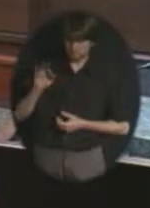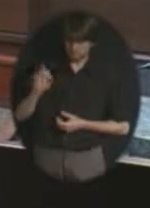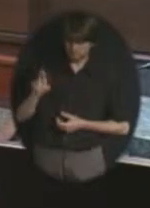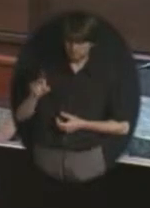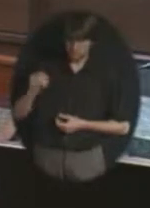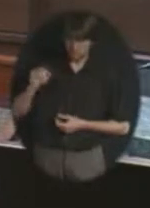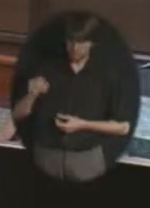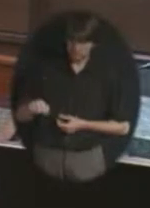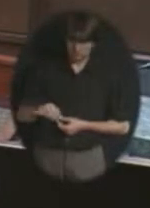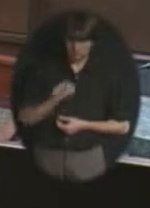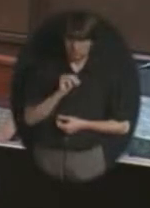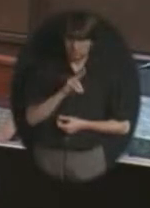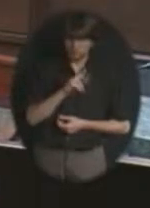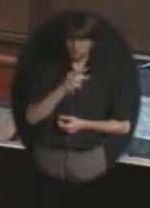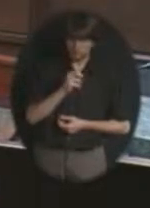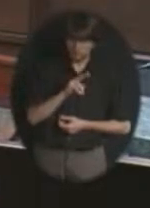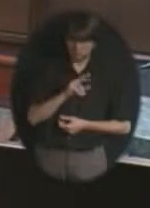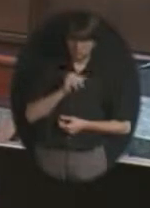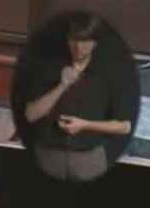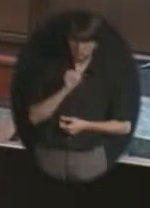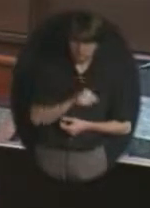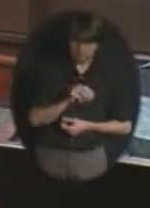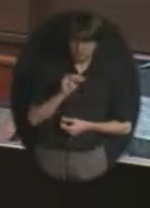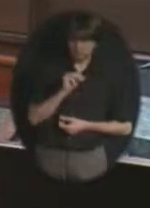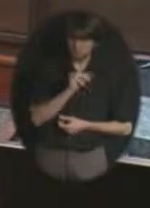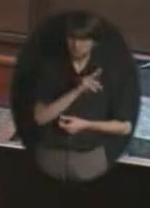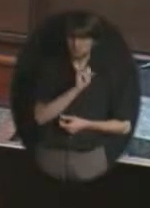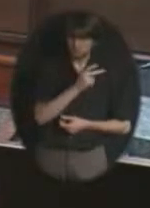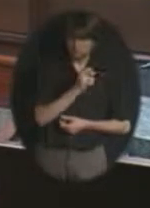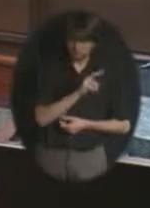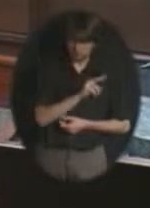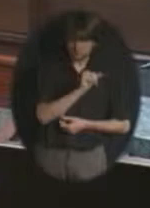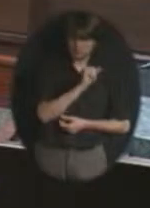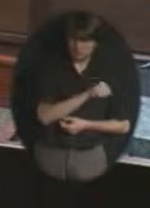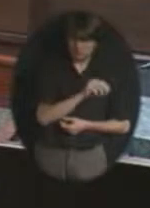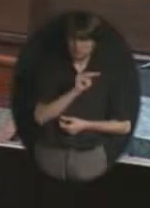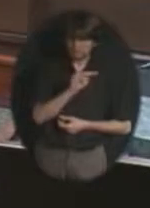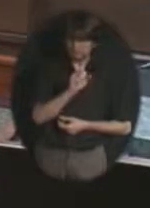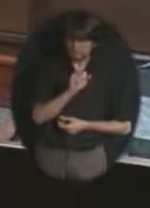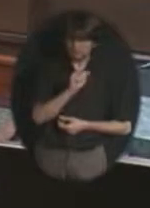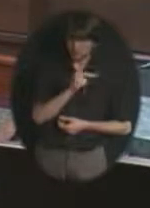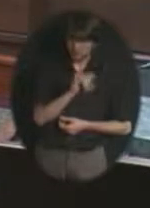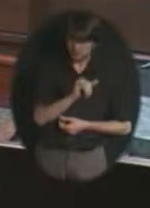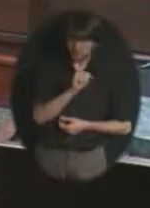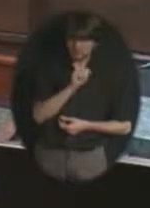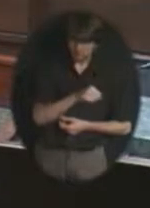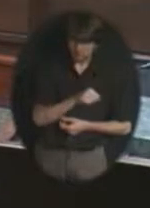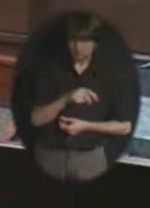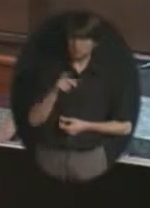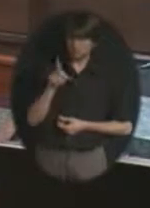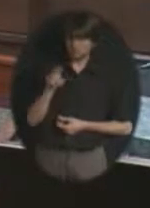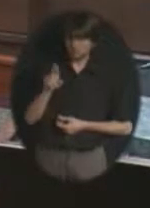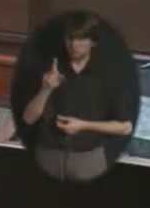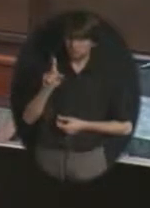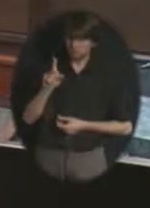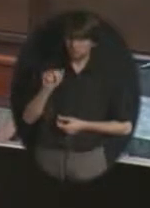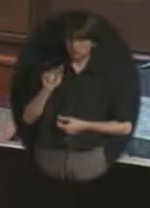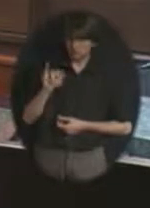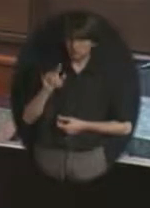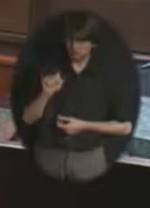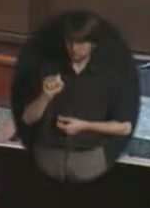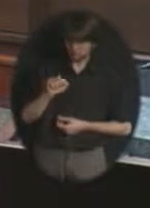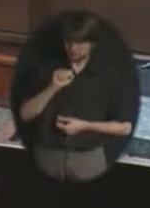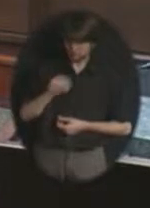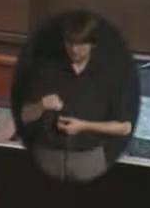Yes. Mr. Parker? Yes. Mr. Scheer? Yes. Ms. Ashley? Yes. Dr. Daniels? The motion